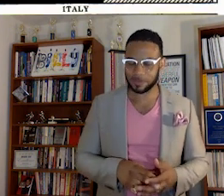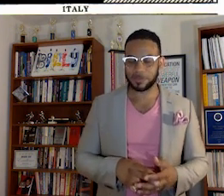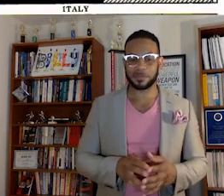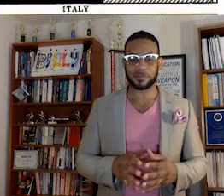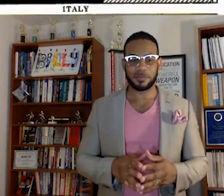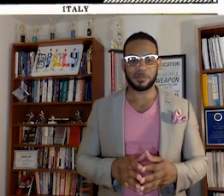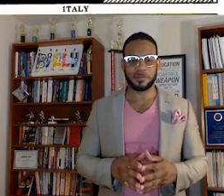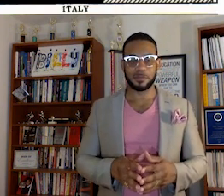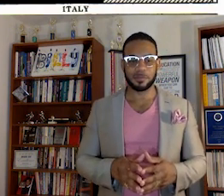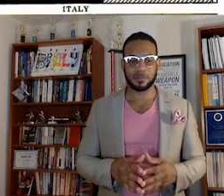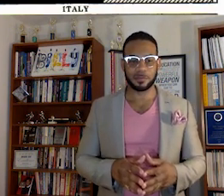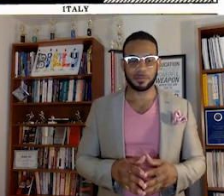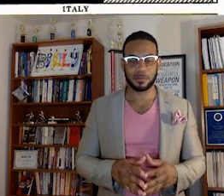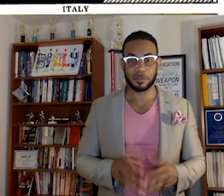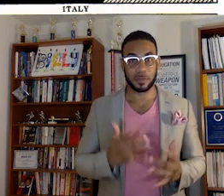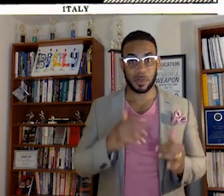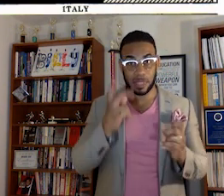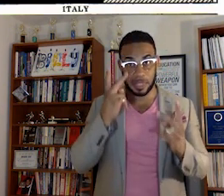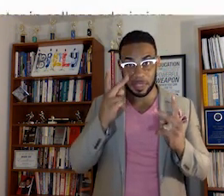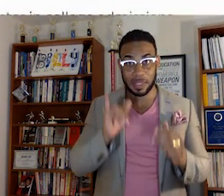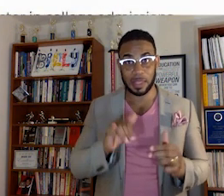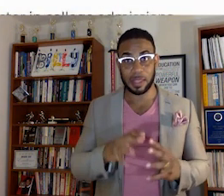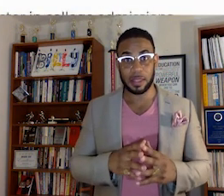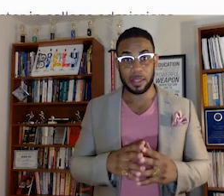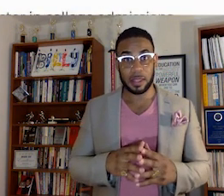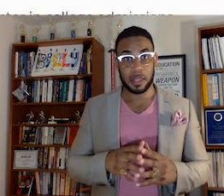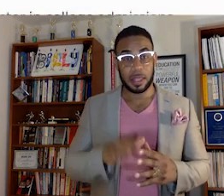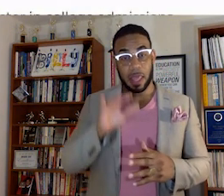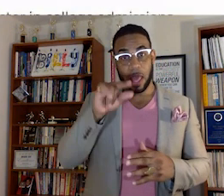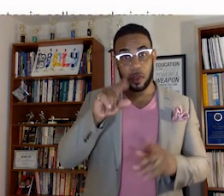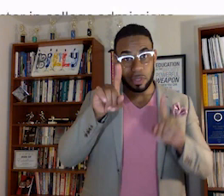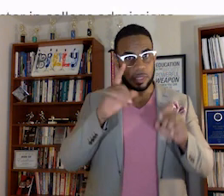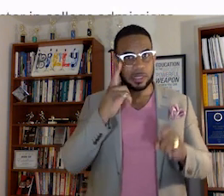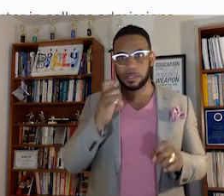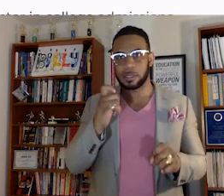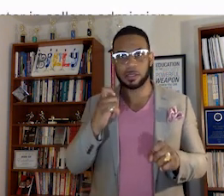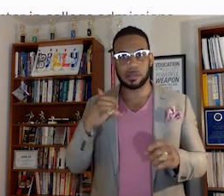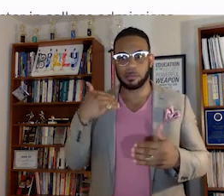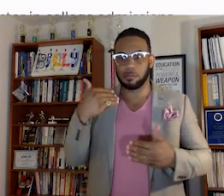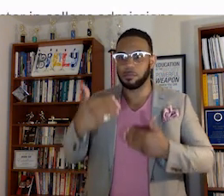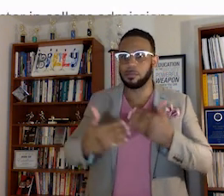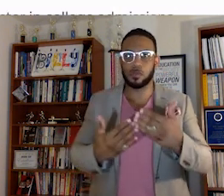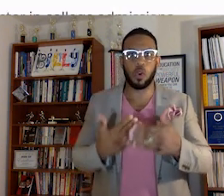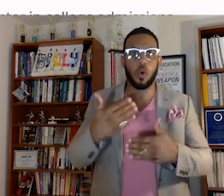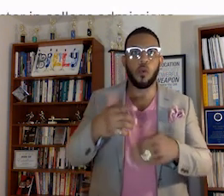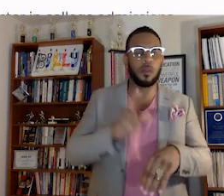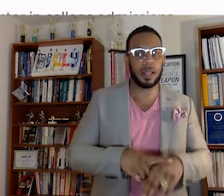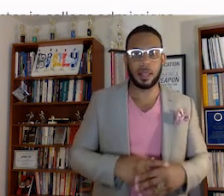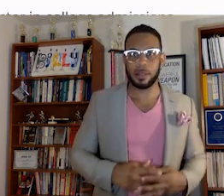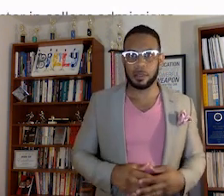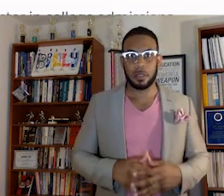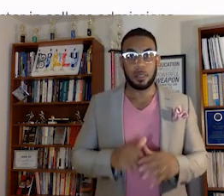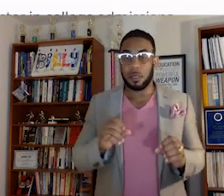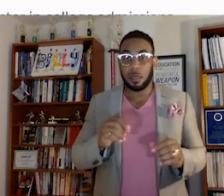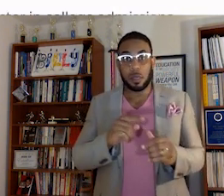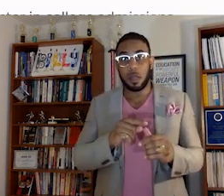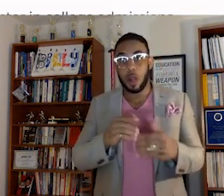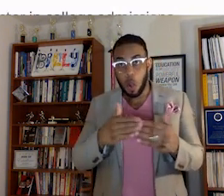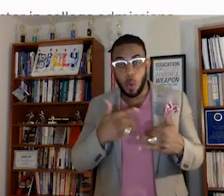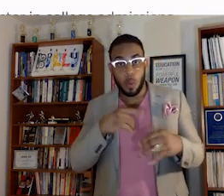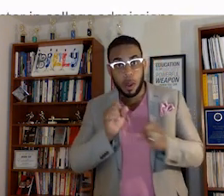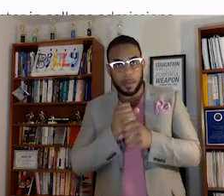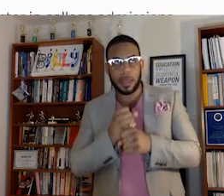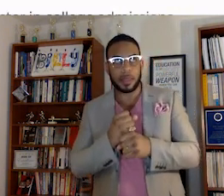we can see that the IQ test just evolves over time. Nate they were